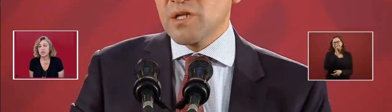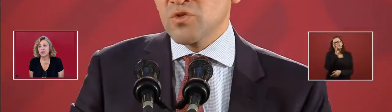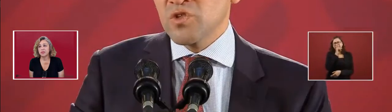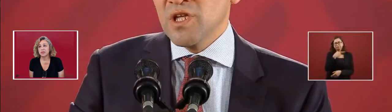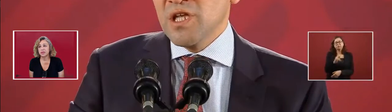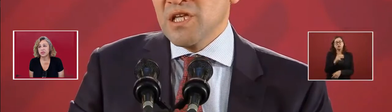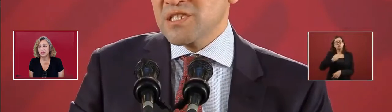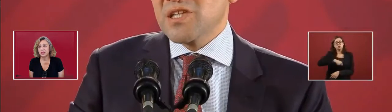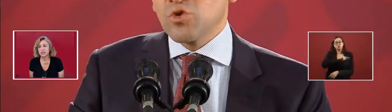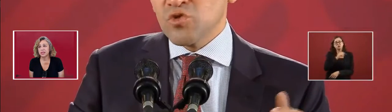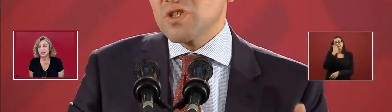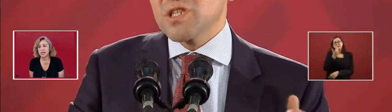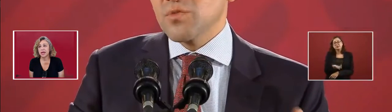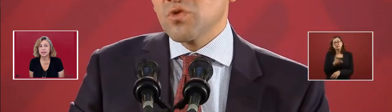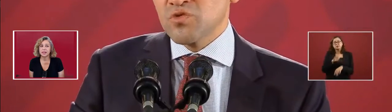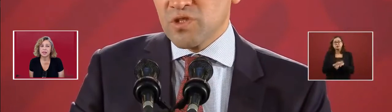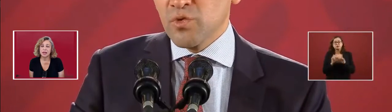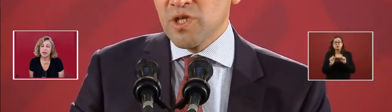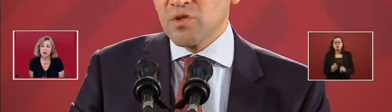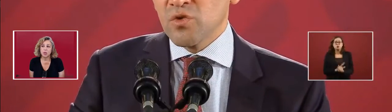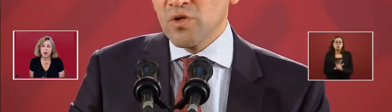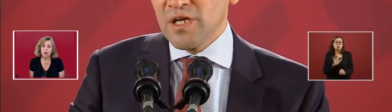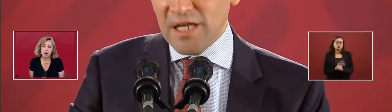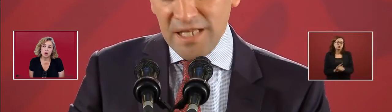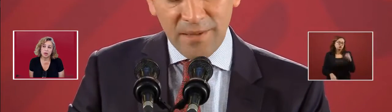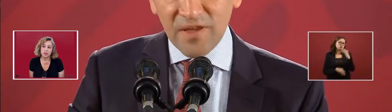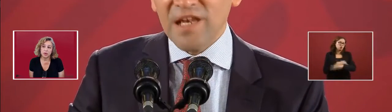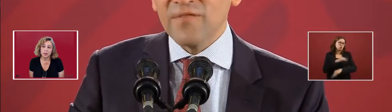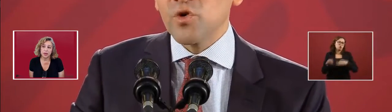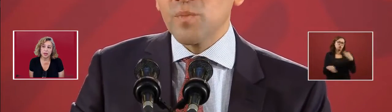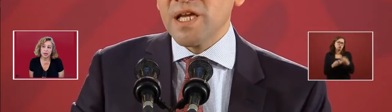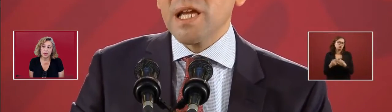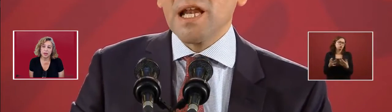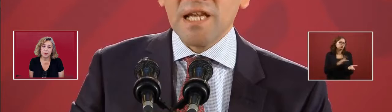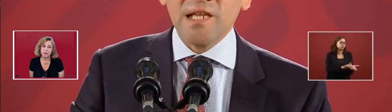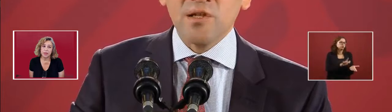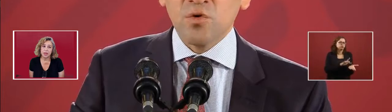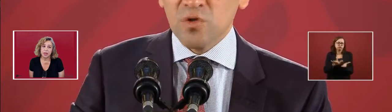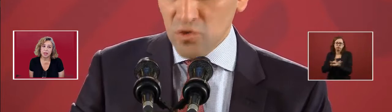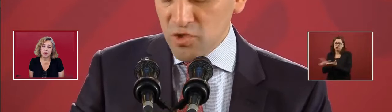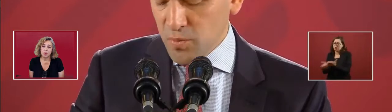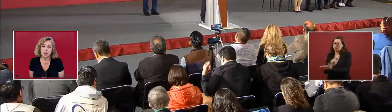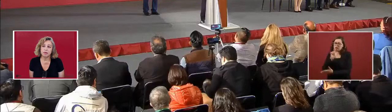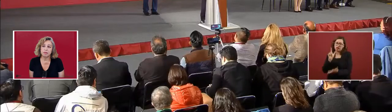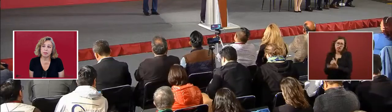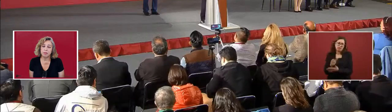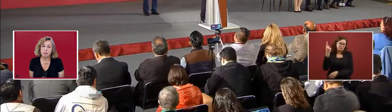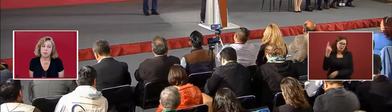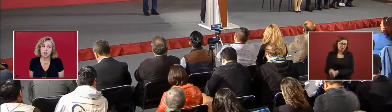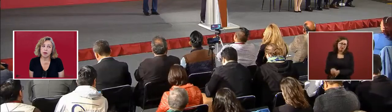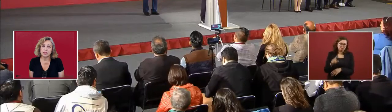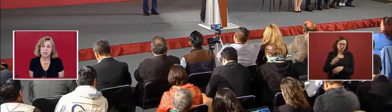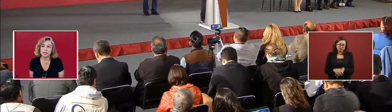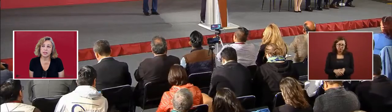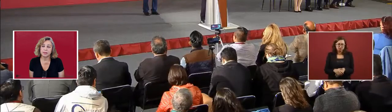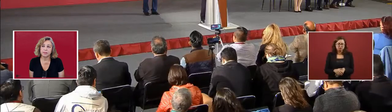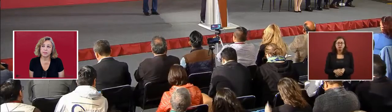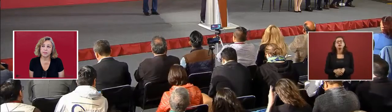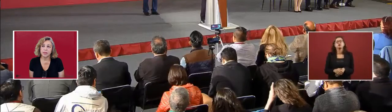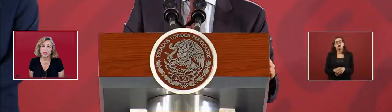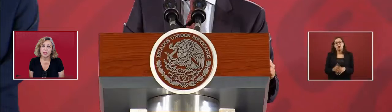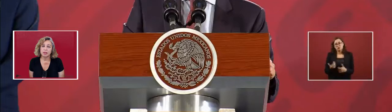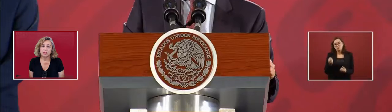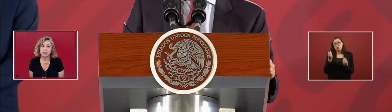we're trying to assure us is that we are all contributing in the way the law says.